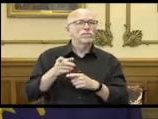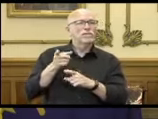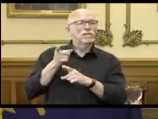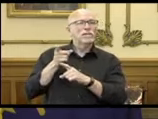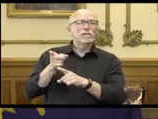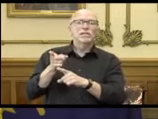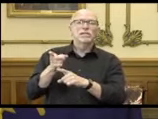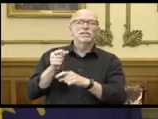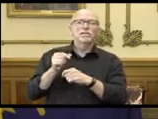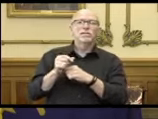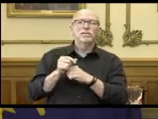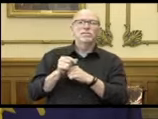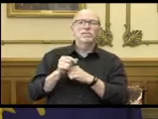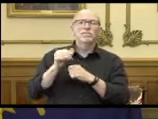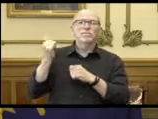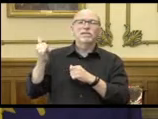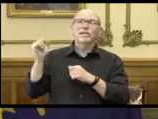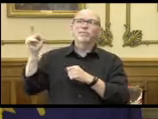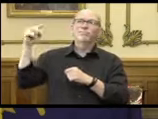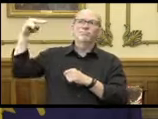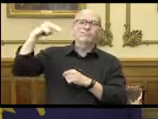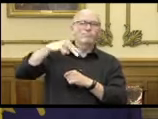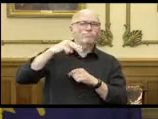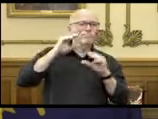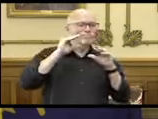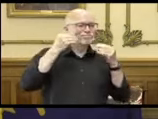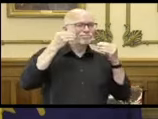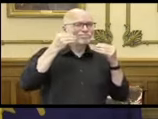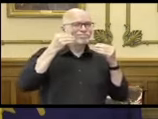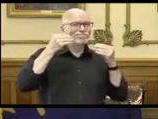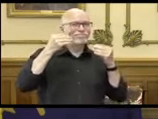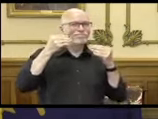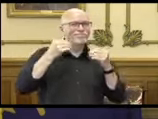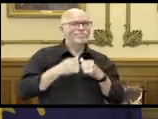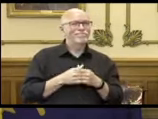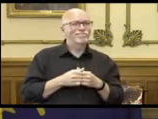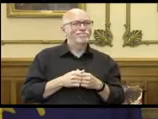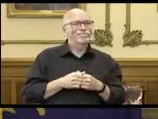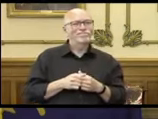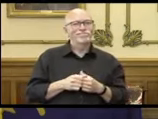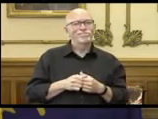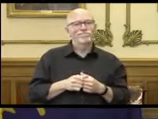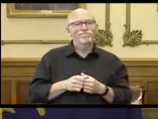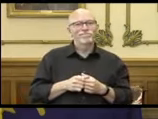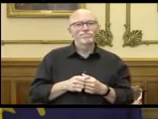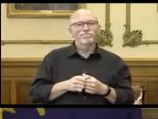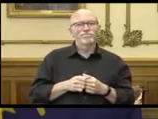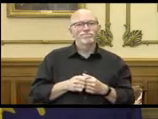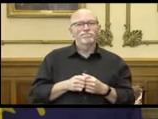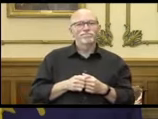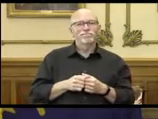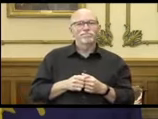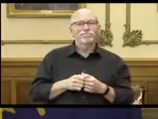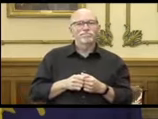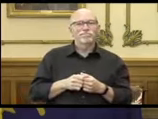smiling down from that golden dome up in the sky, maybe